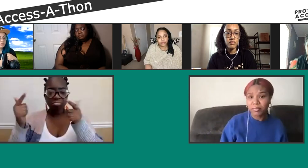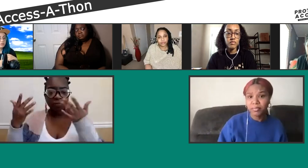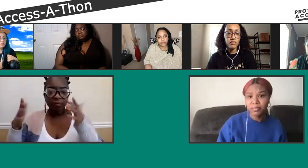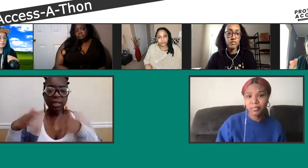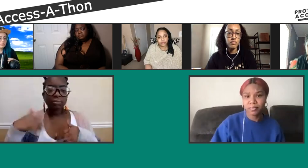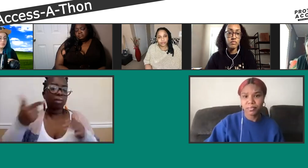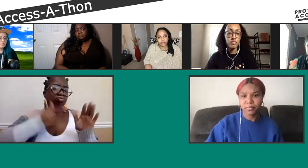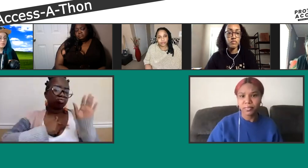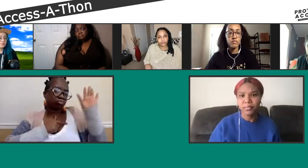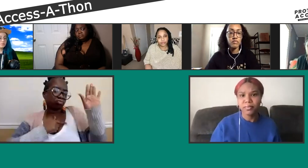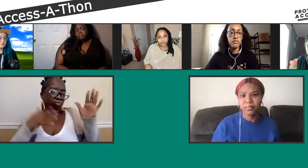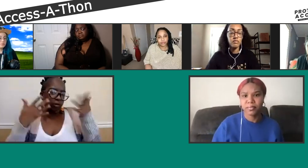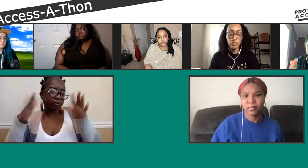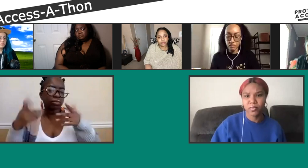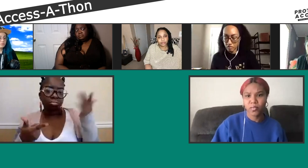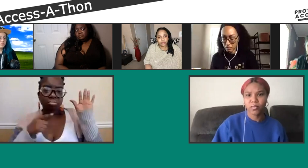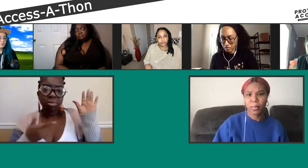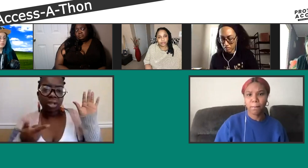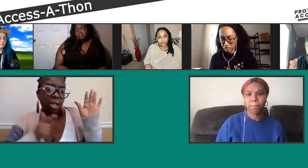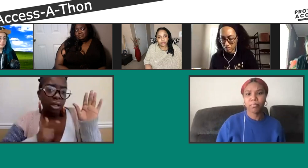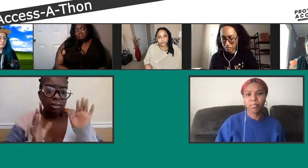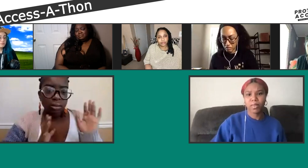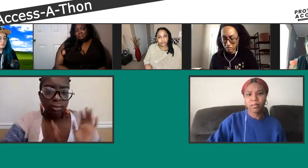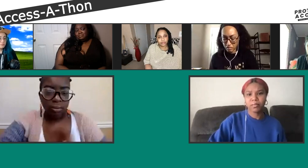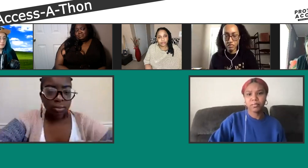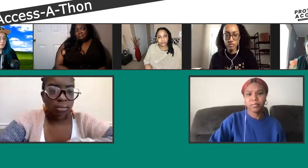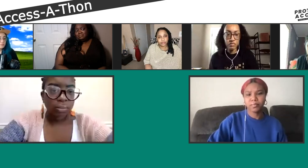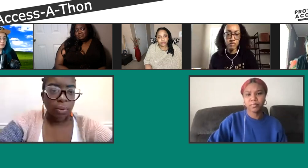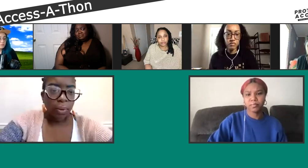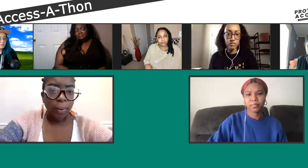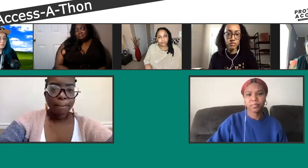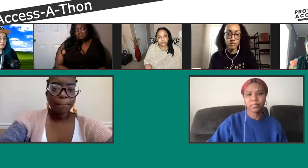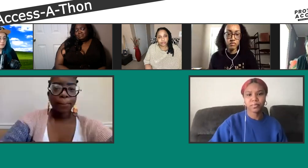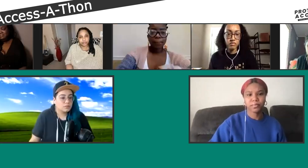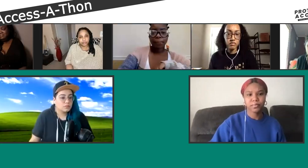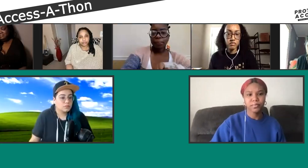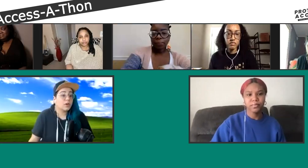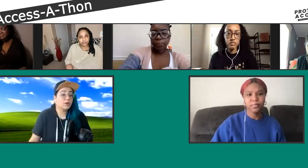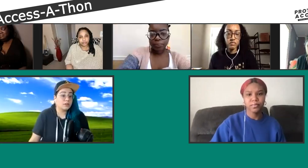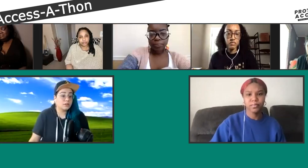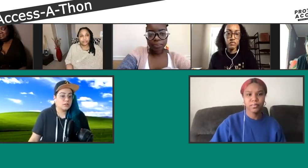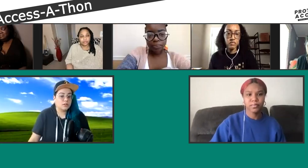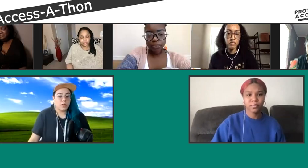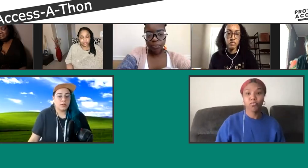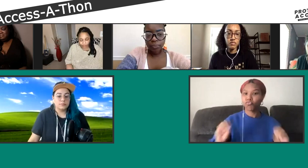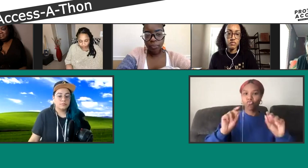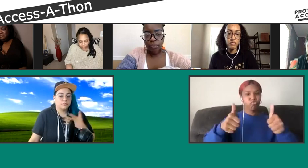Oh, no, no. I'm just letting everyone get their turns. And so I was just waiting for a good break where I can jump in. Okay, great.